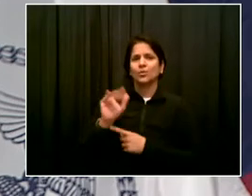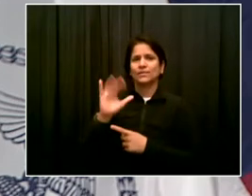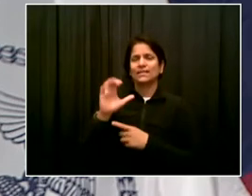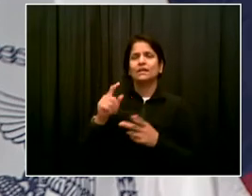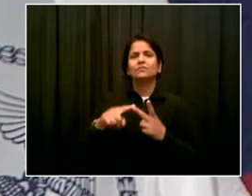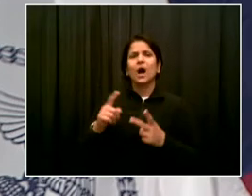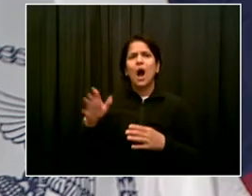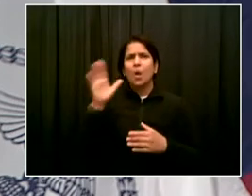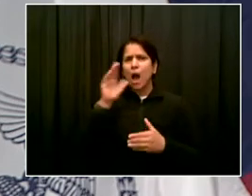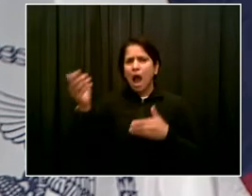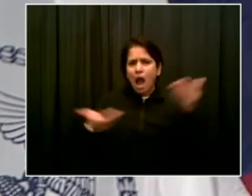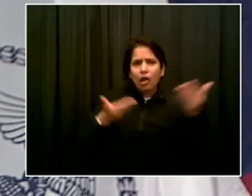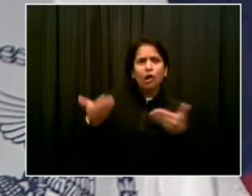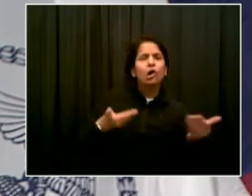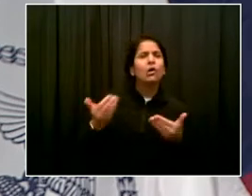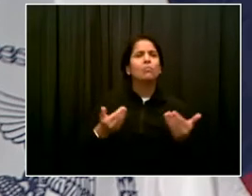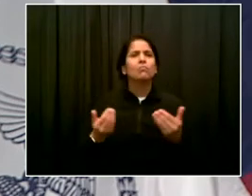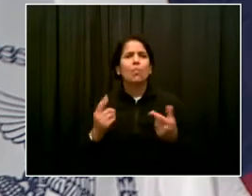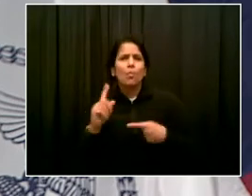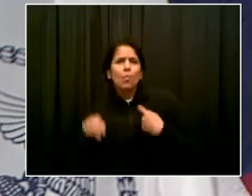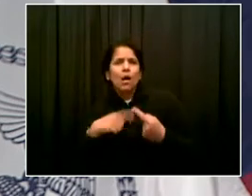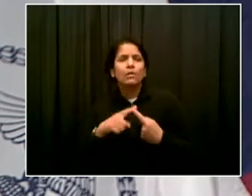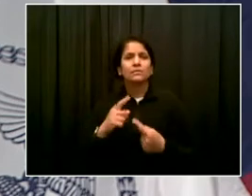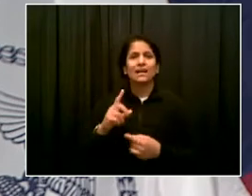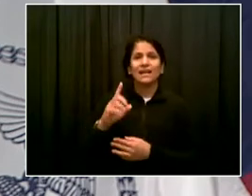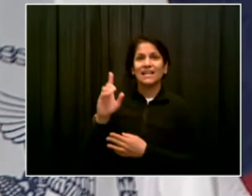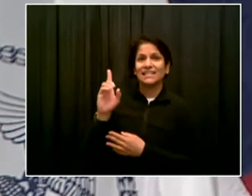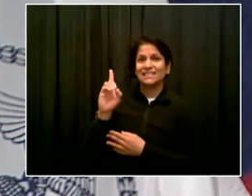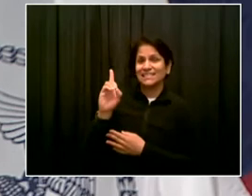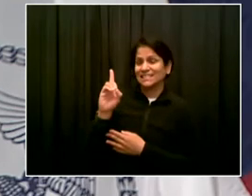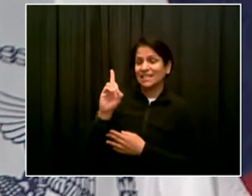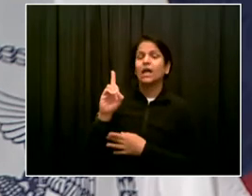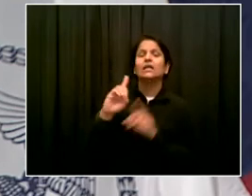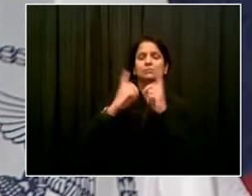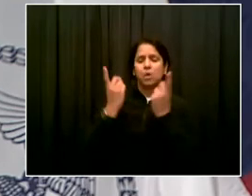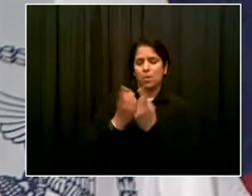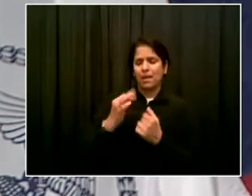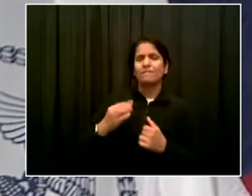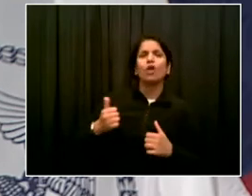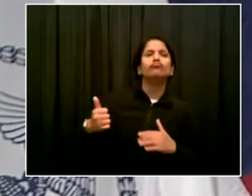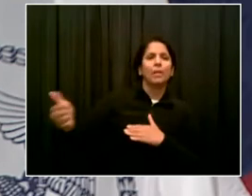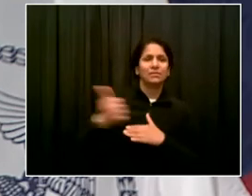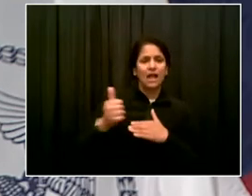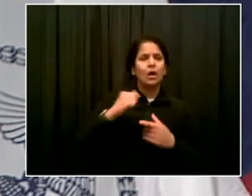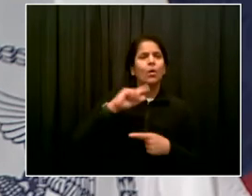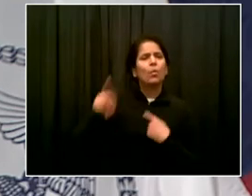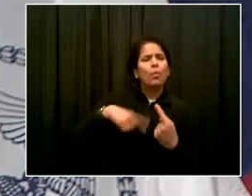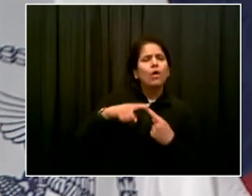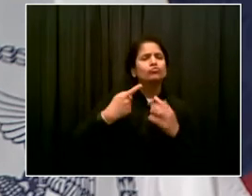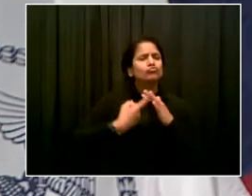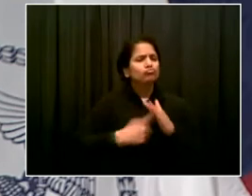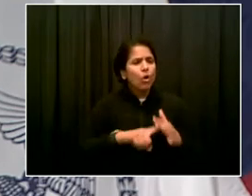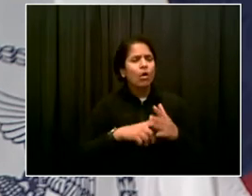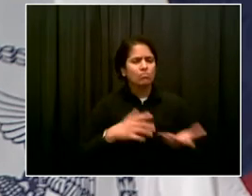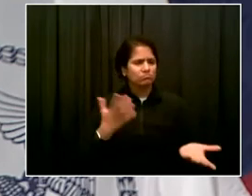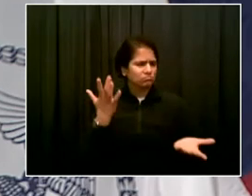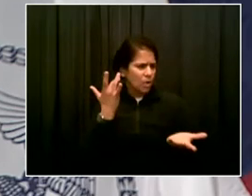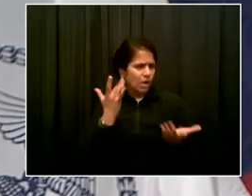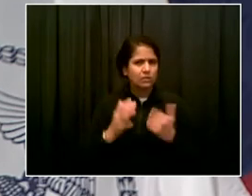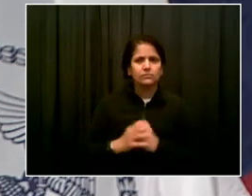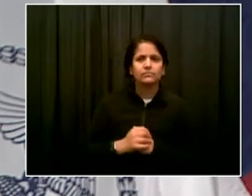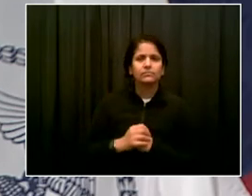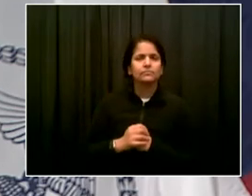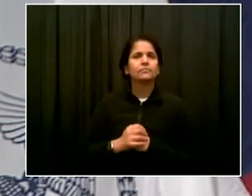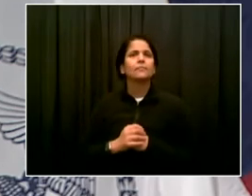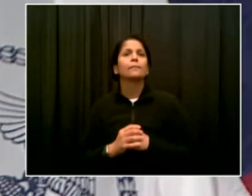it started hiring, when it started that process. Uh, I will turn to, uh, Commissioner Guttman and the Chief